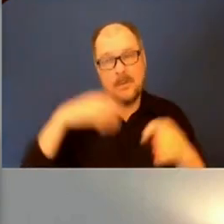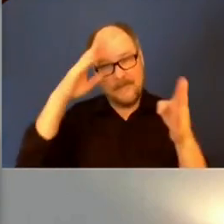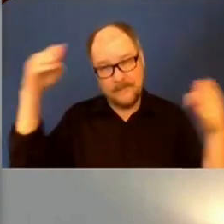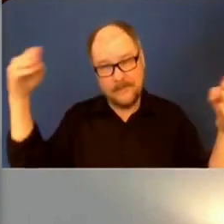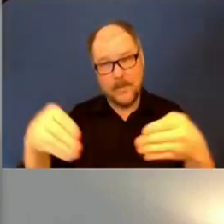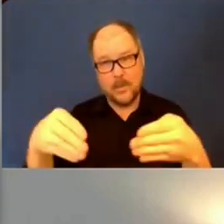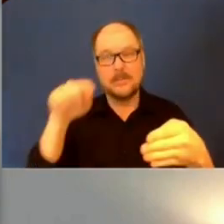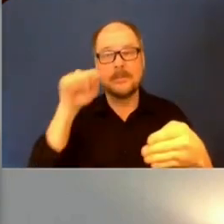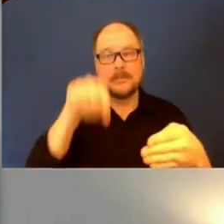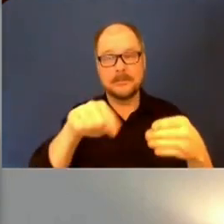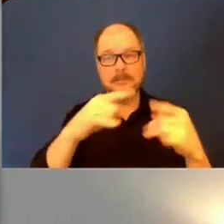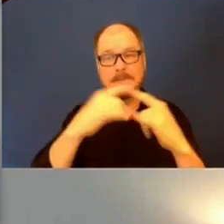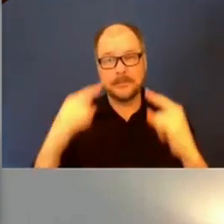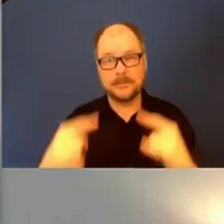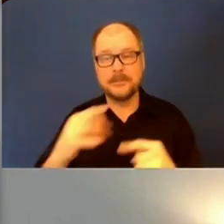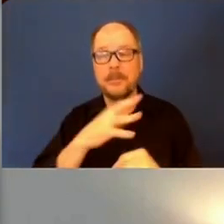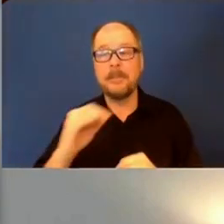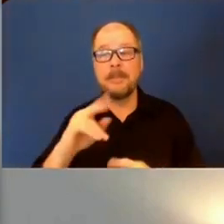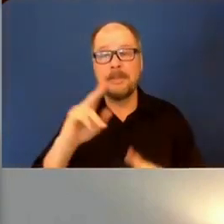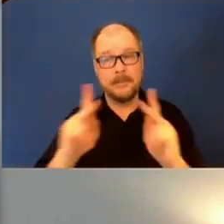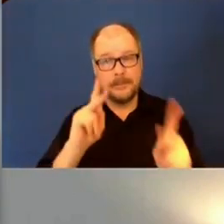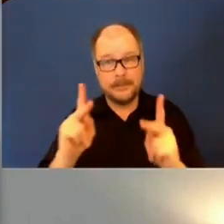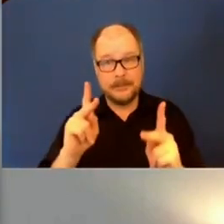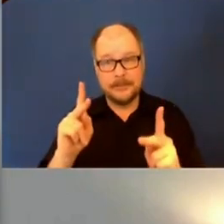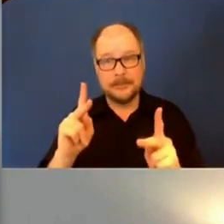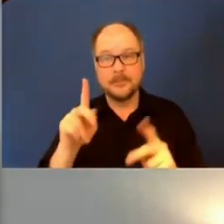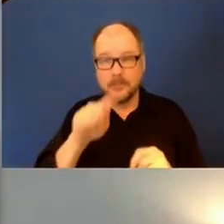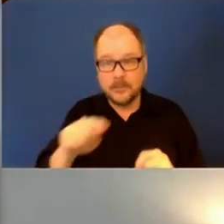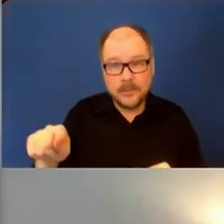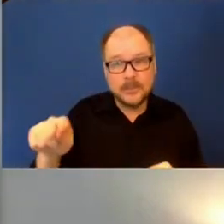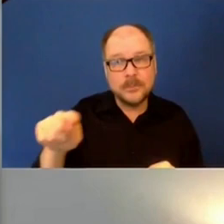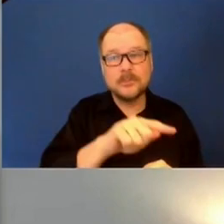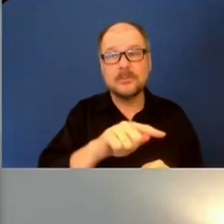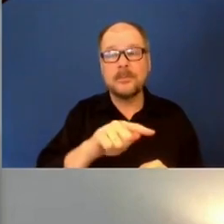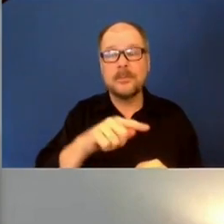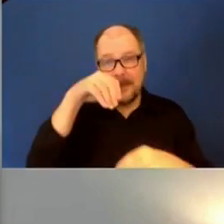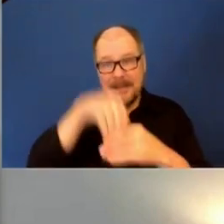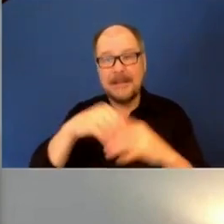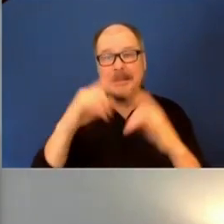qualified under that criteria was turned away.